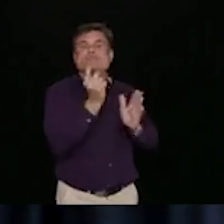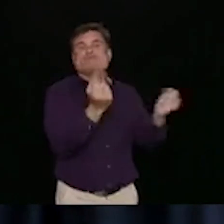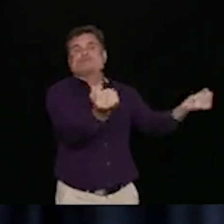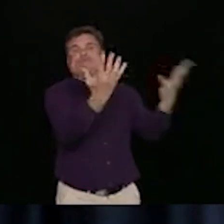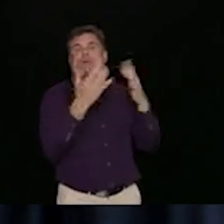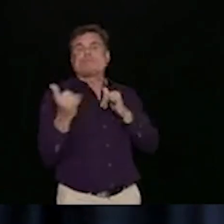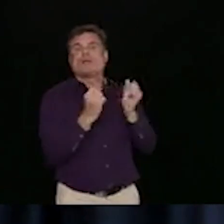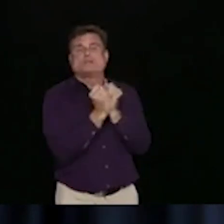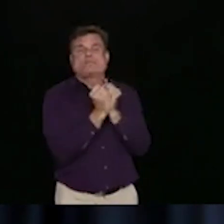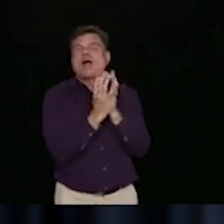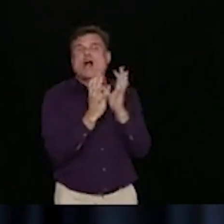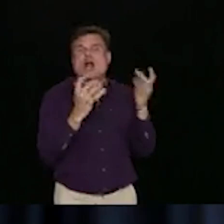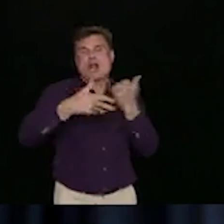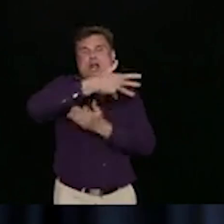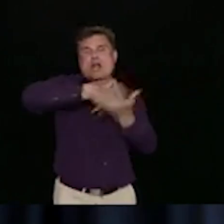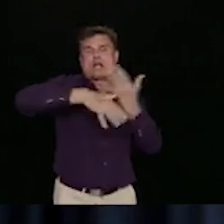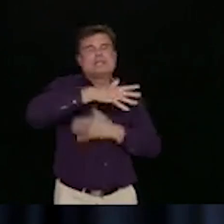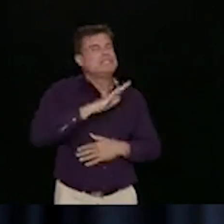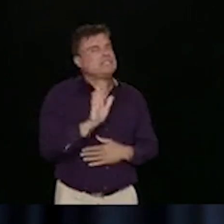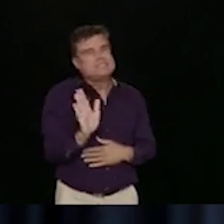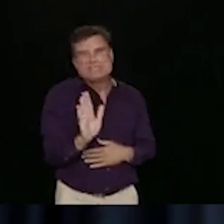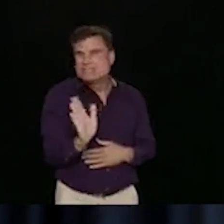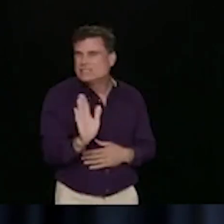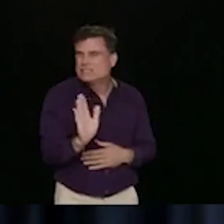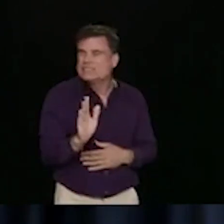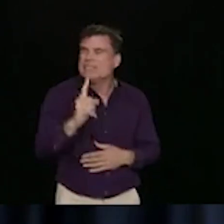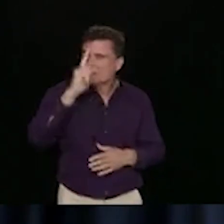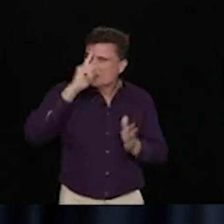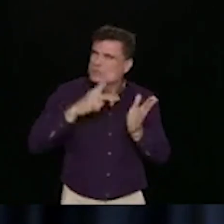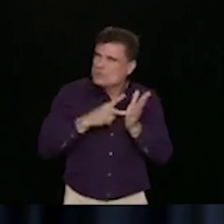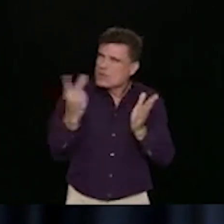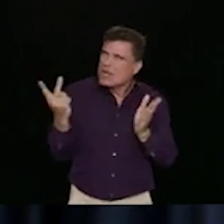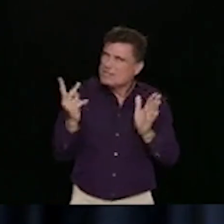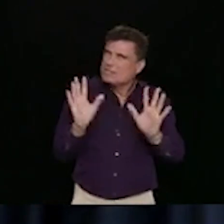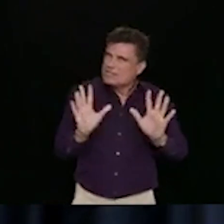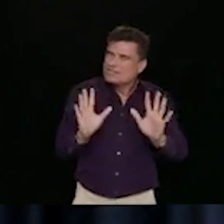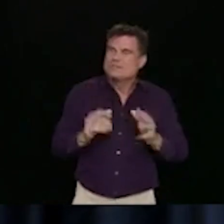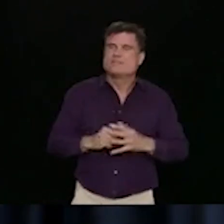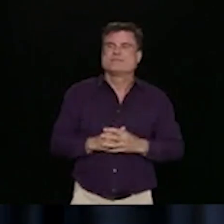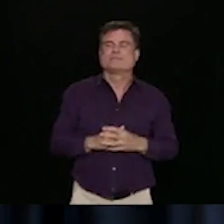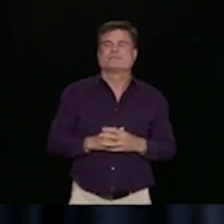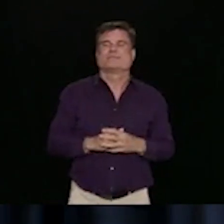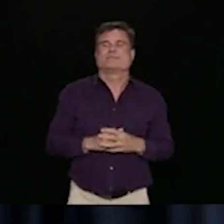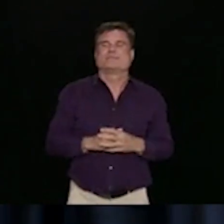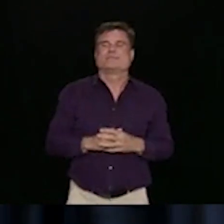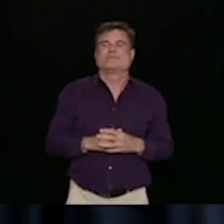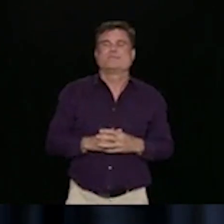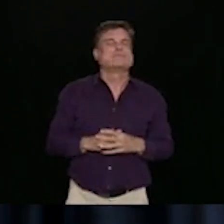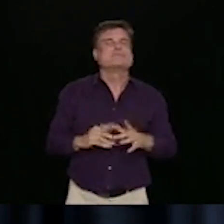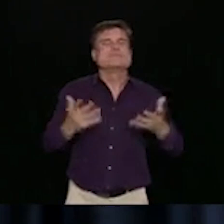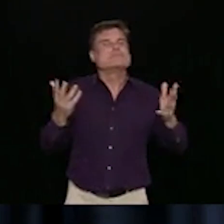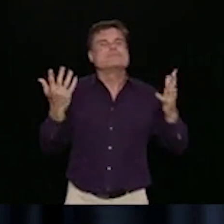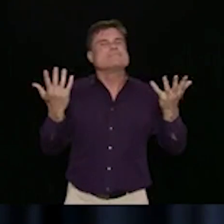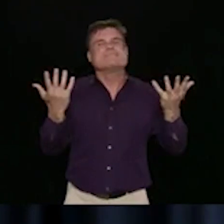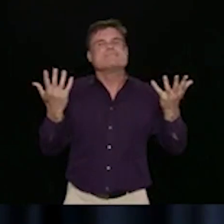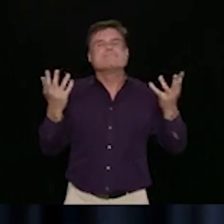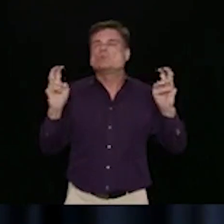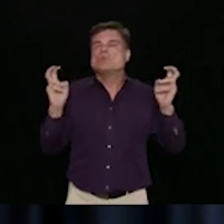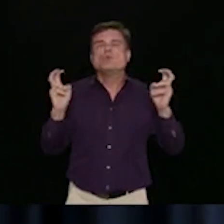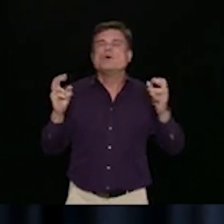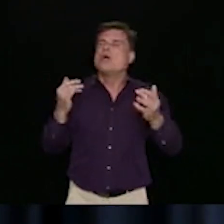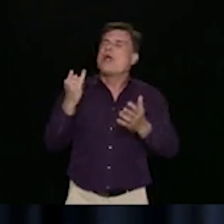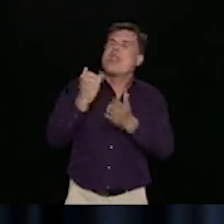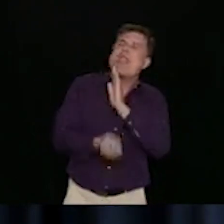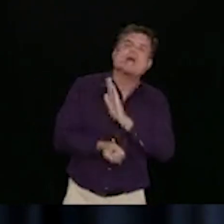And we're looking at how we can put that into supplementing our contact tracing processes. So those are the types of things that